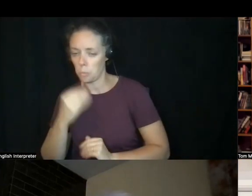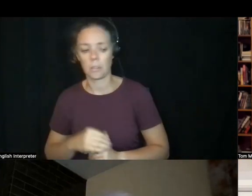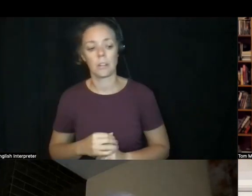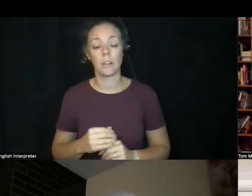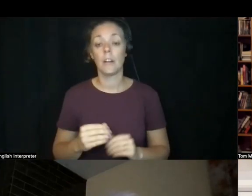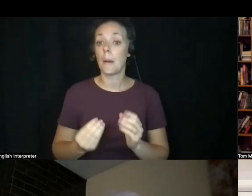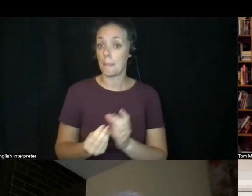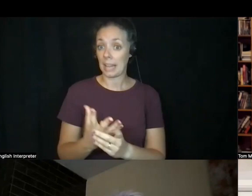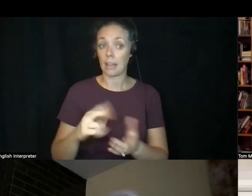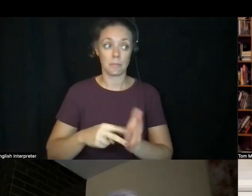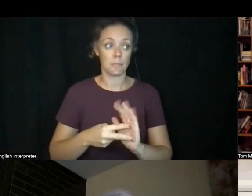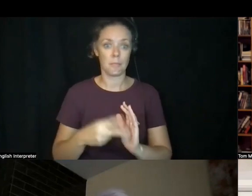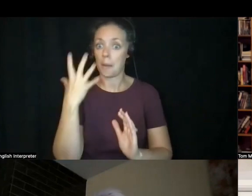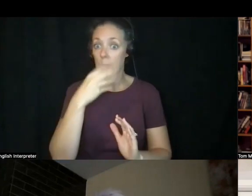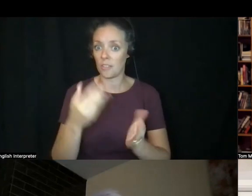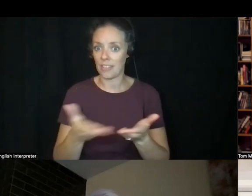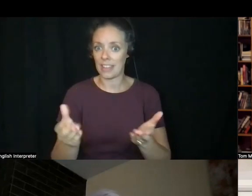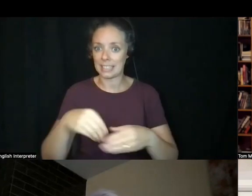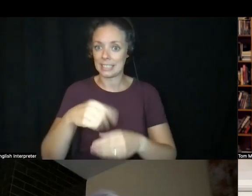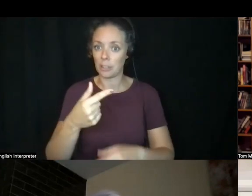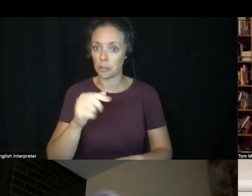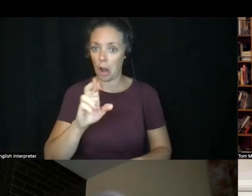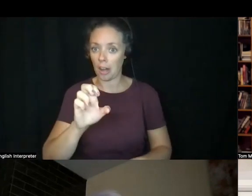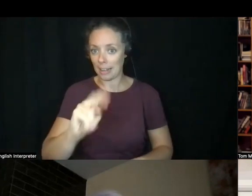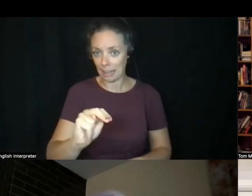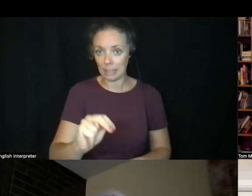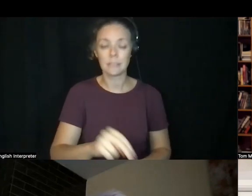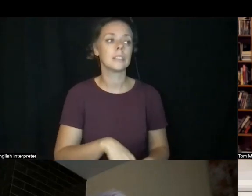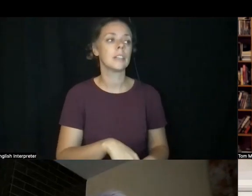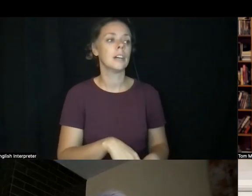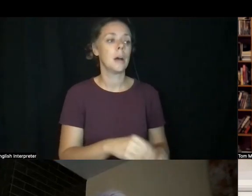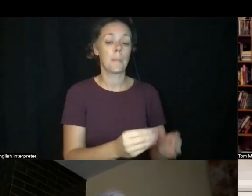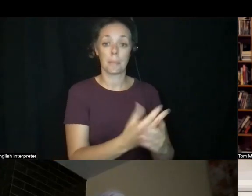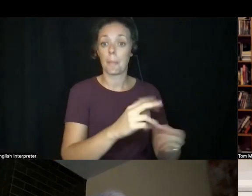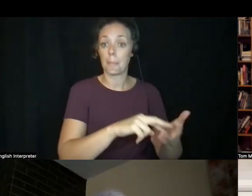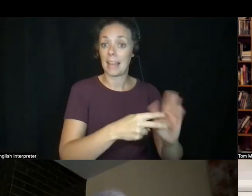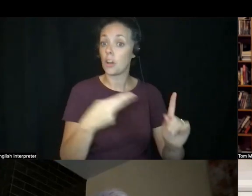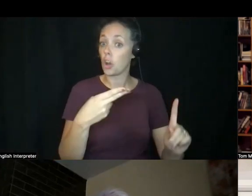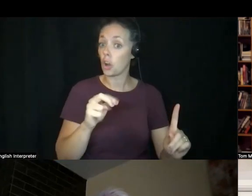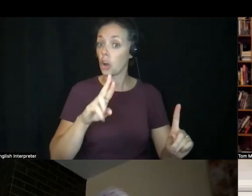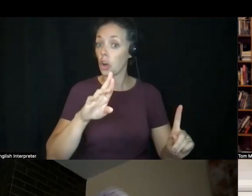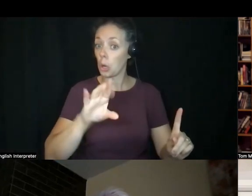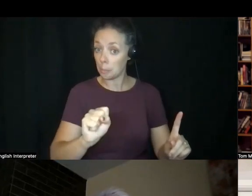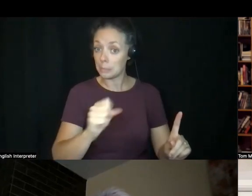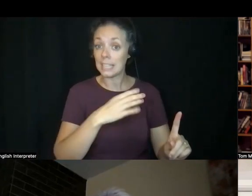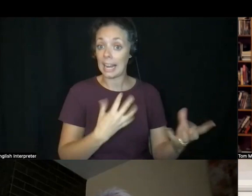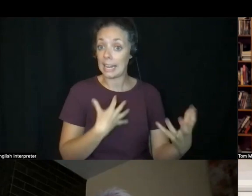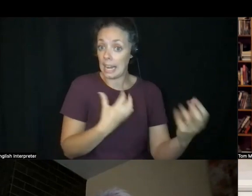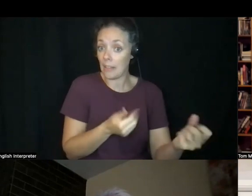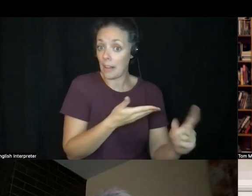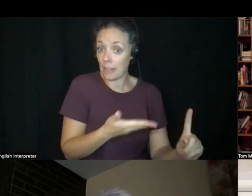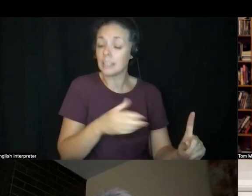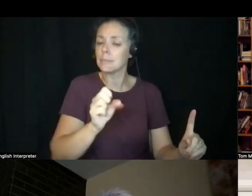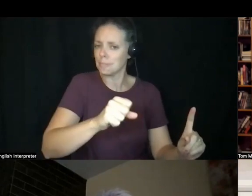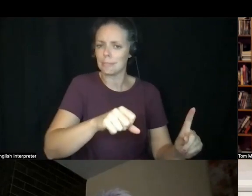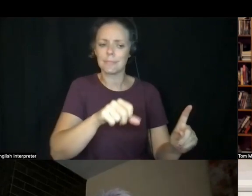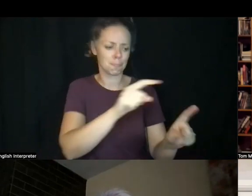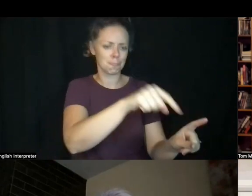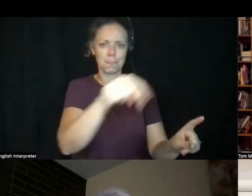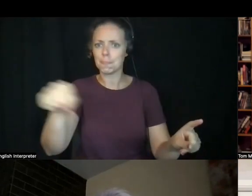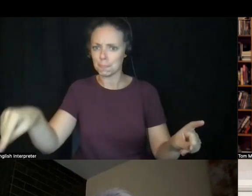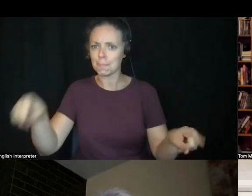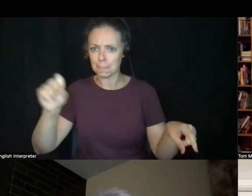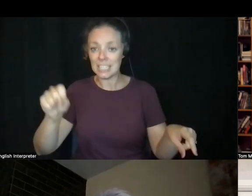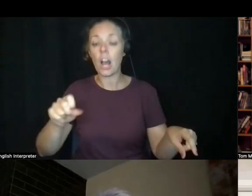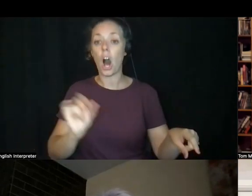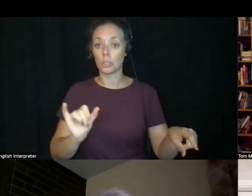garden. I know plants as herbs and healing things, but now I have a relationship with plants and how they